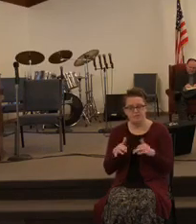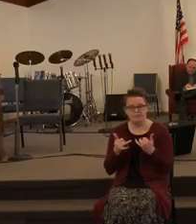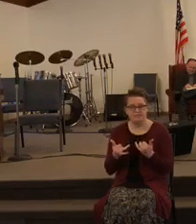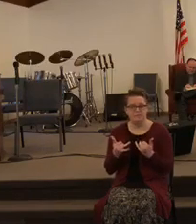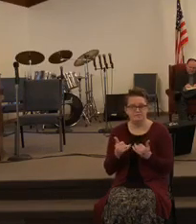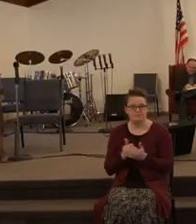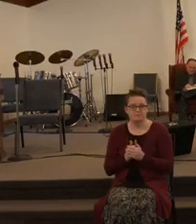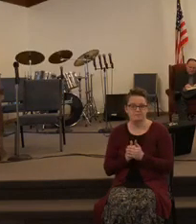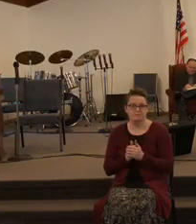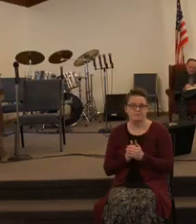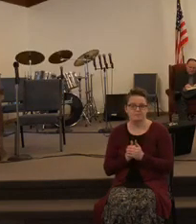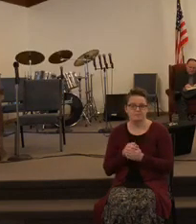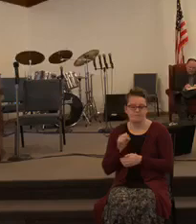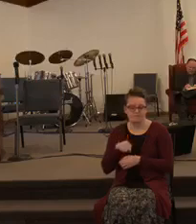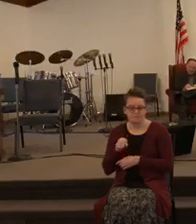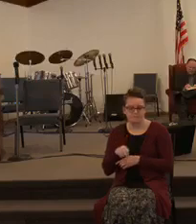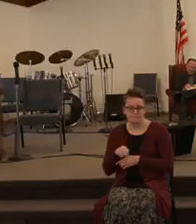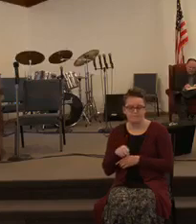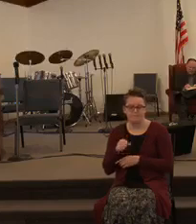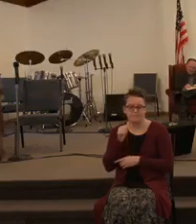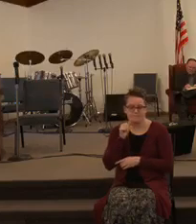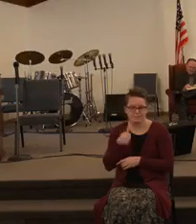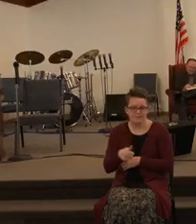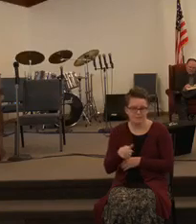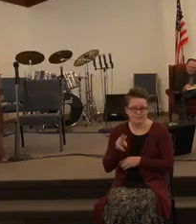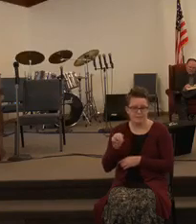And, yeah, tomorrow's May 1st.